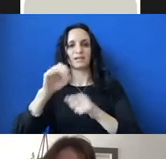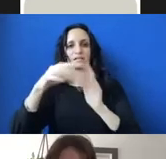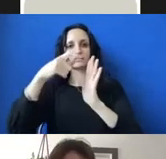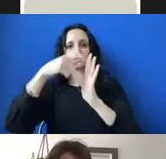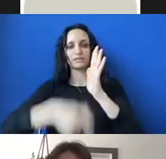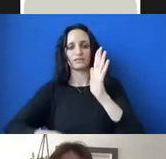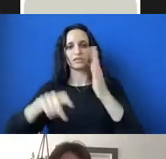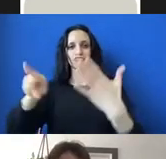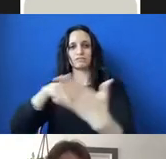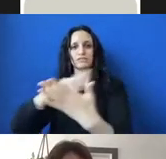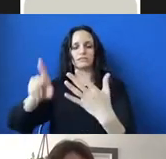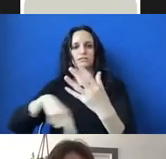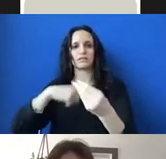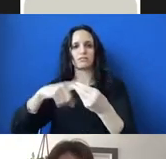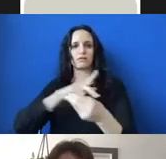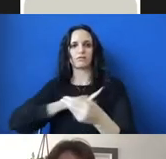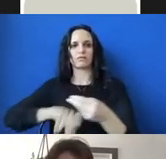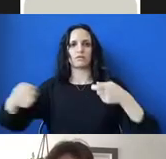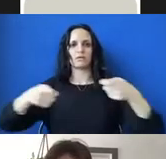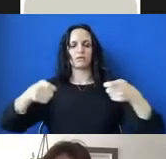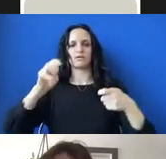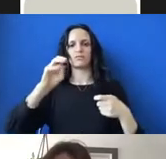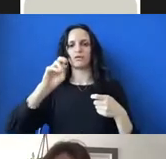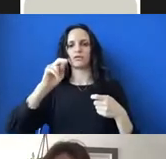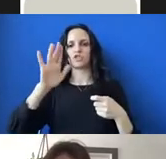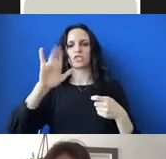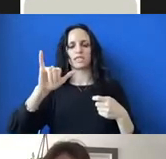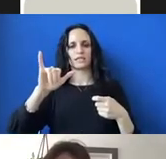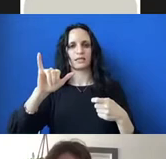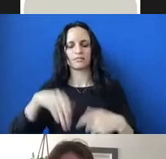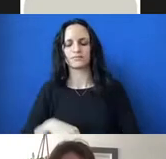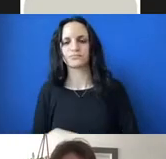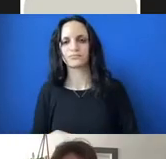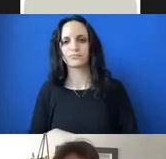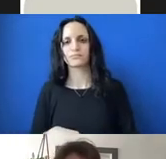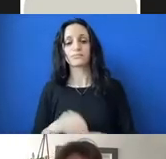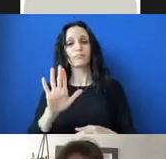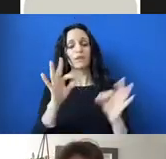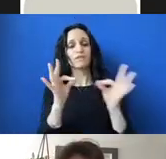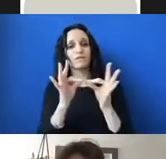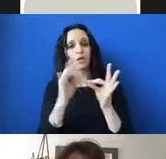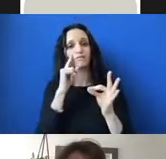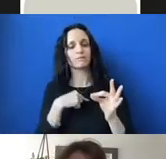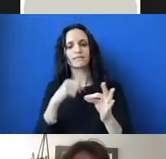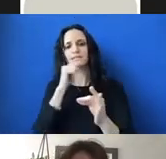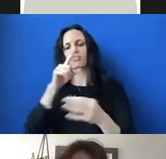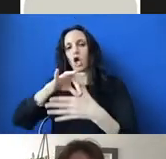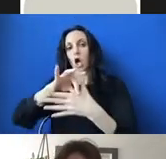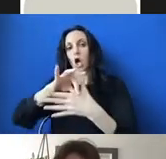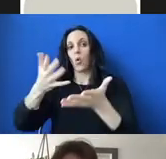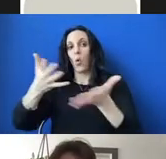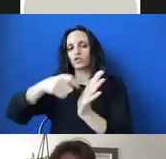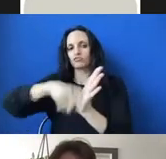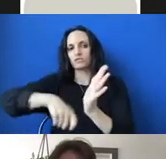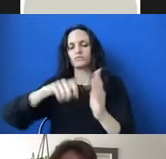But regardless of what's actually in these articles, they're really valuable. And to me, their value doesn't lie specifically in their content, but rather in the